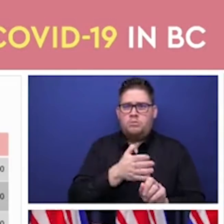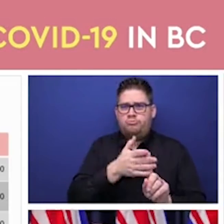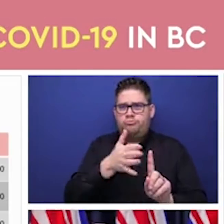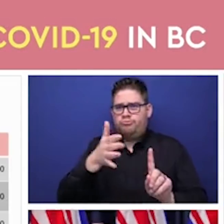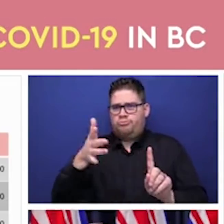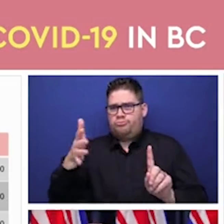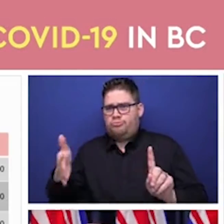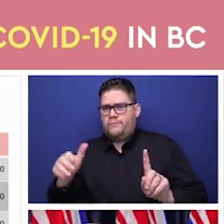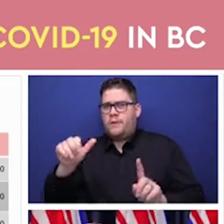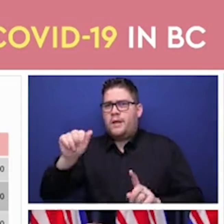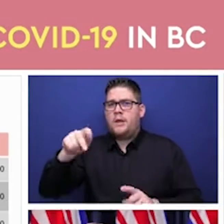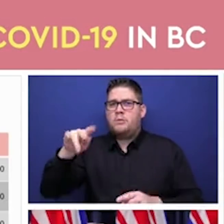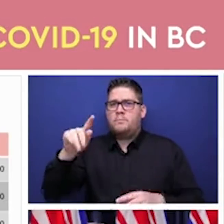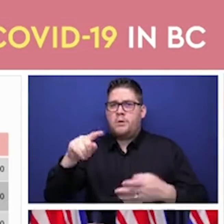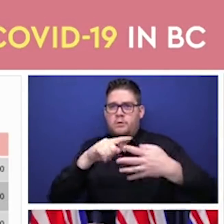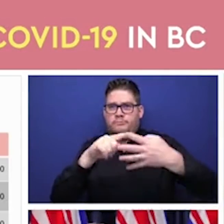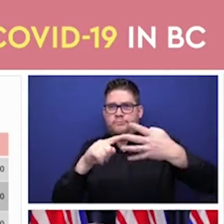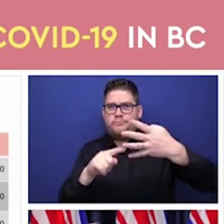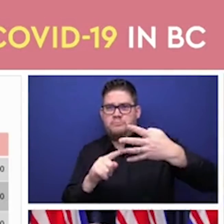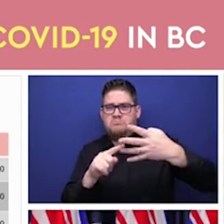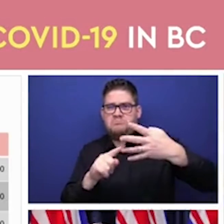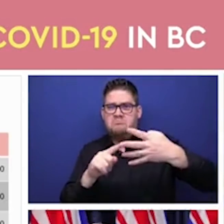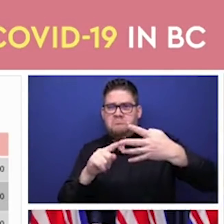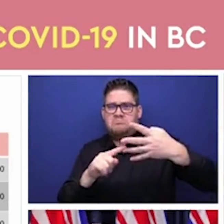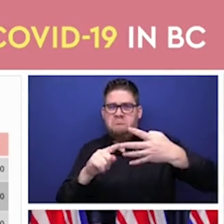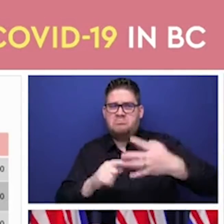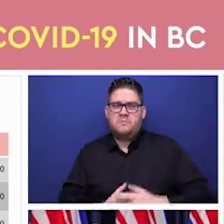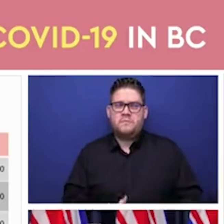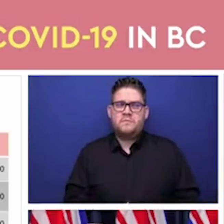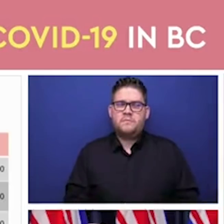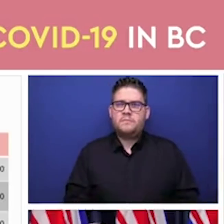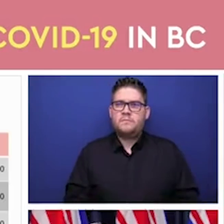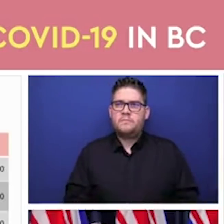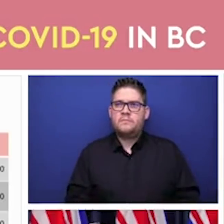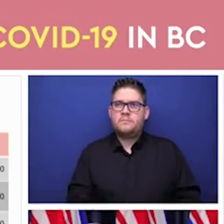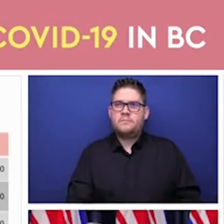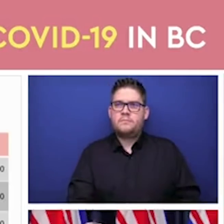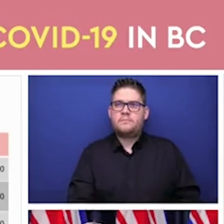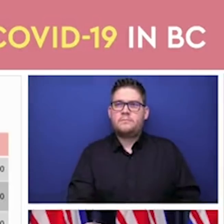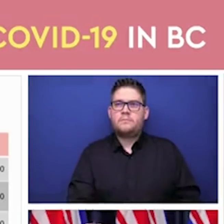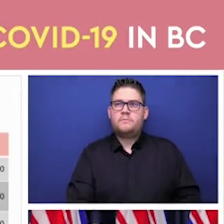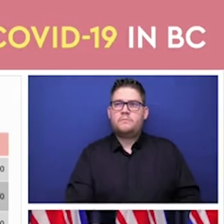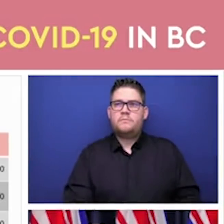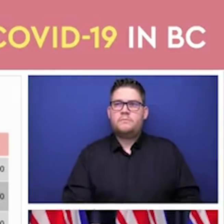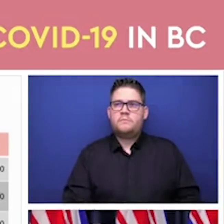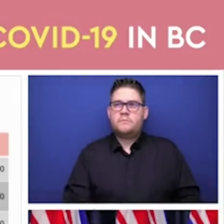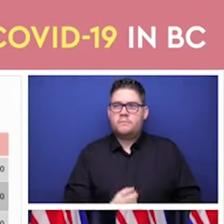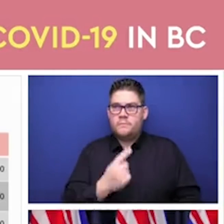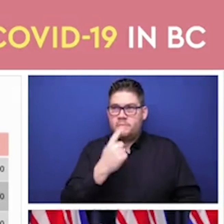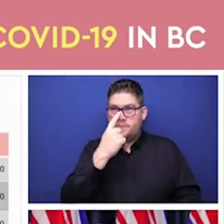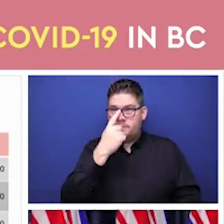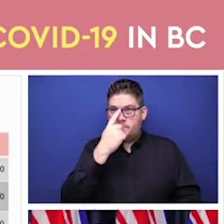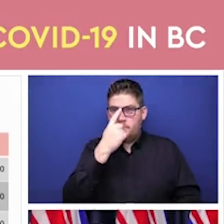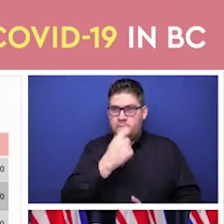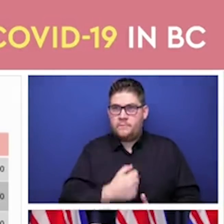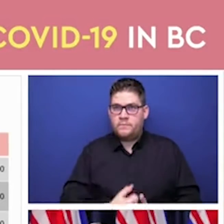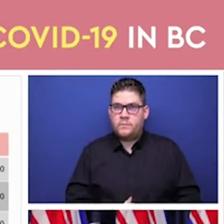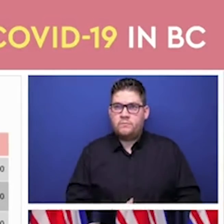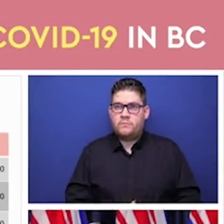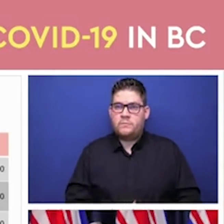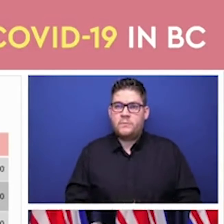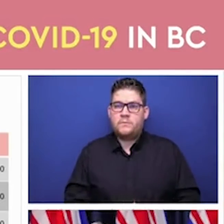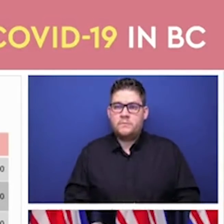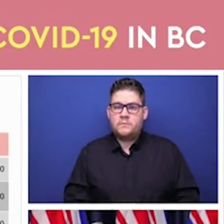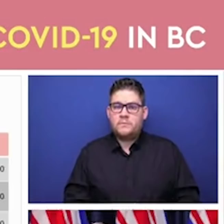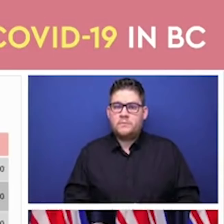we know right away we will free up another 70,000 doses. And then to achieve dose one, so to expand the